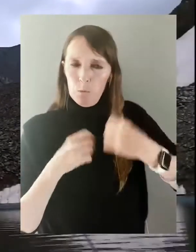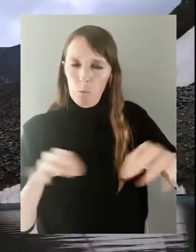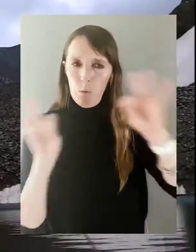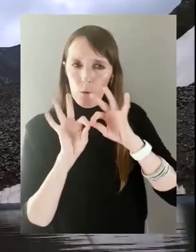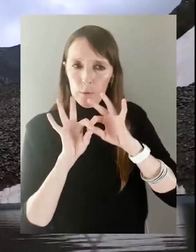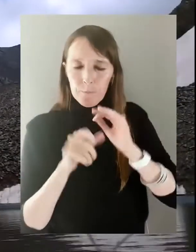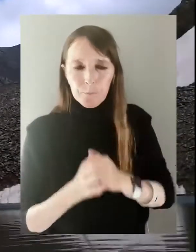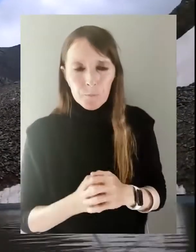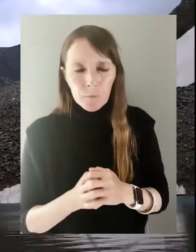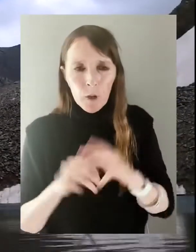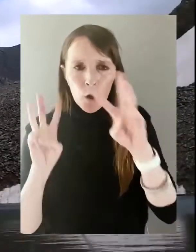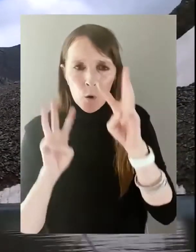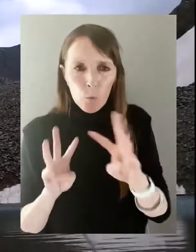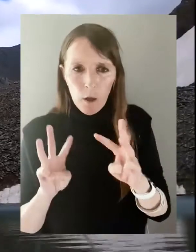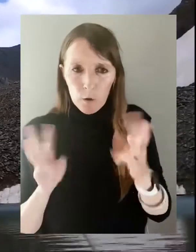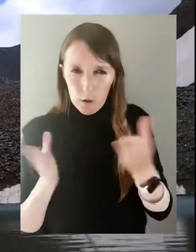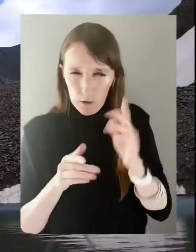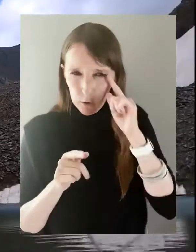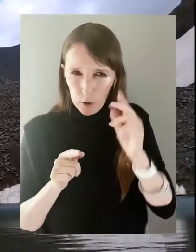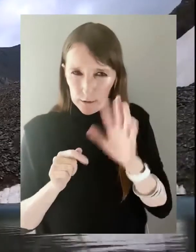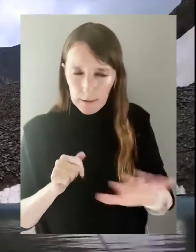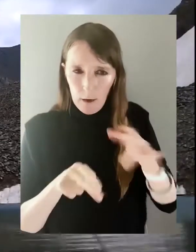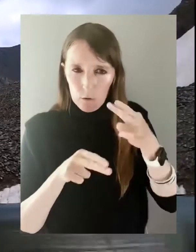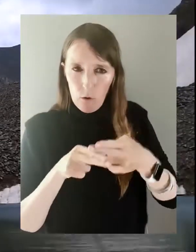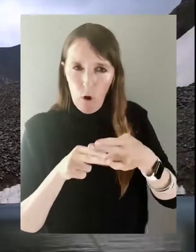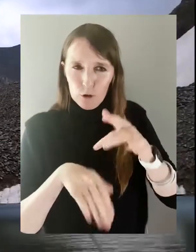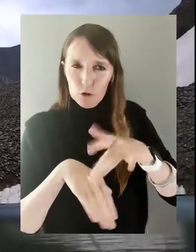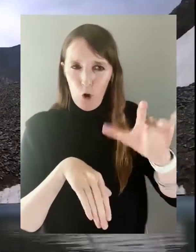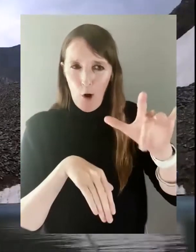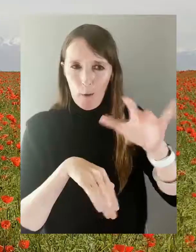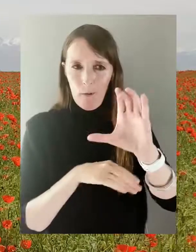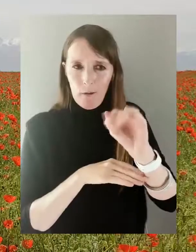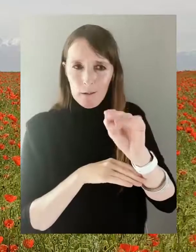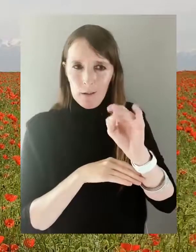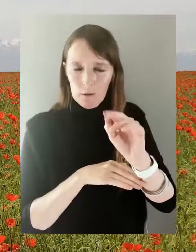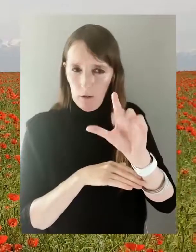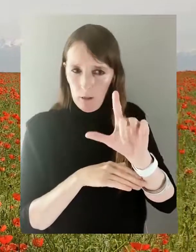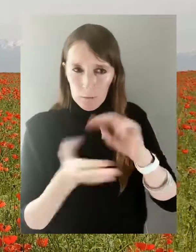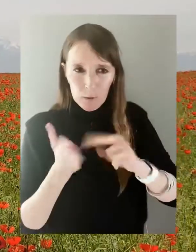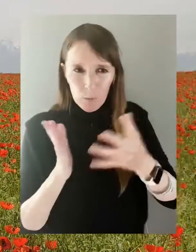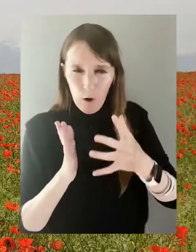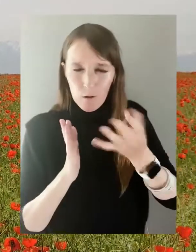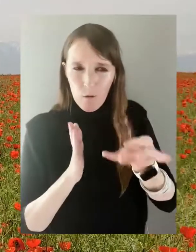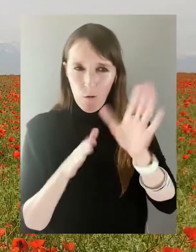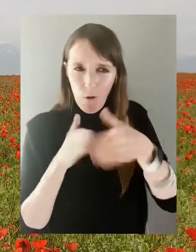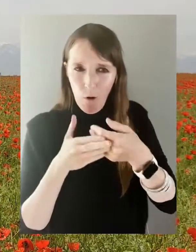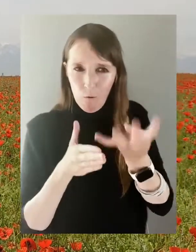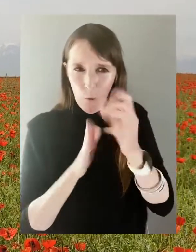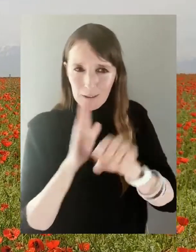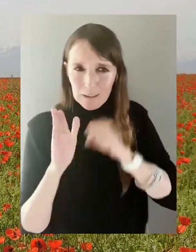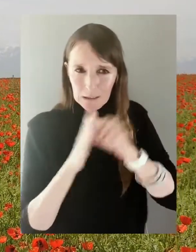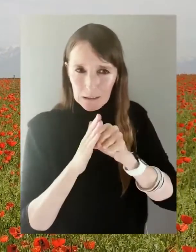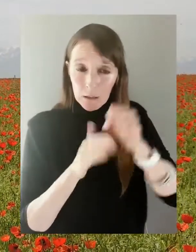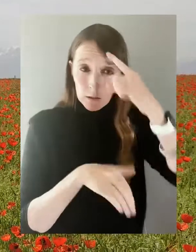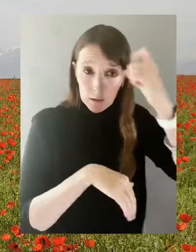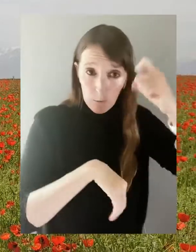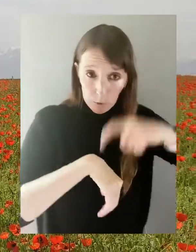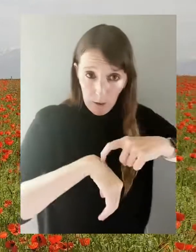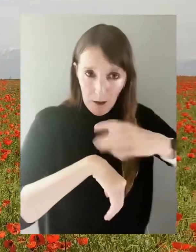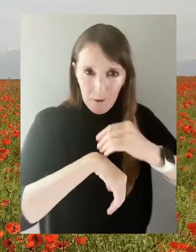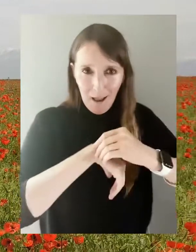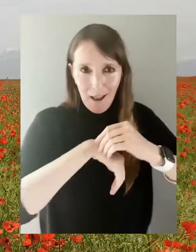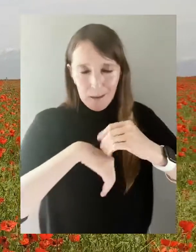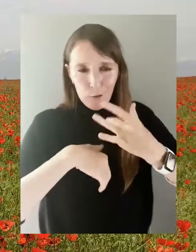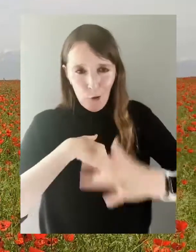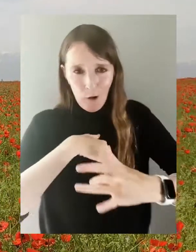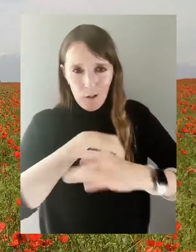in Kyrgyzstan is sharp continental and we have all four seasons. The summer and early autumn times are considered the